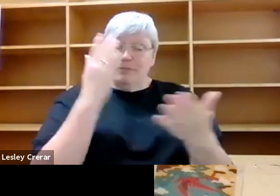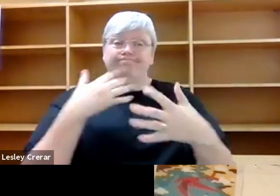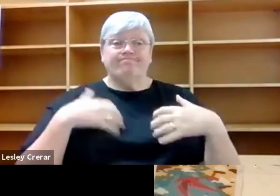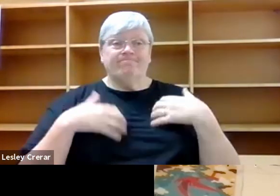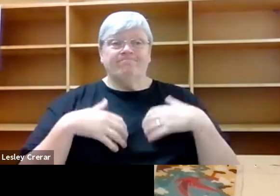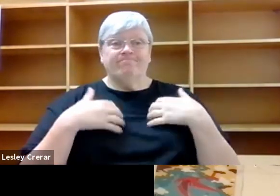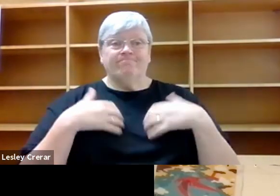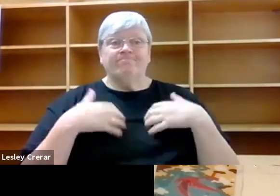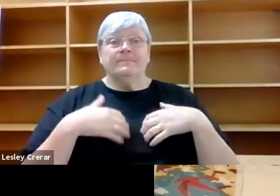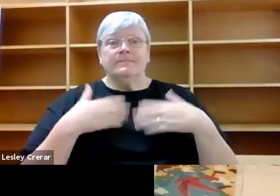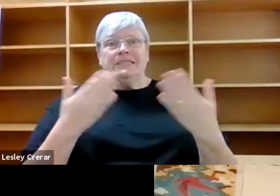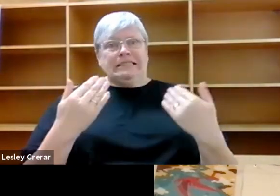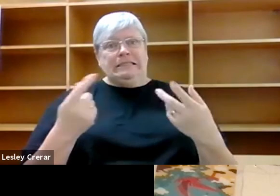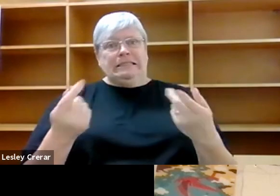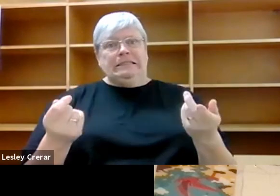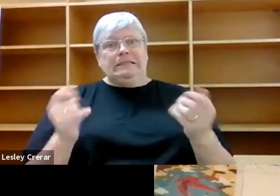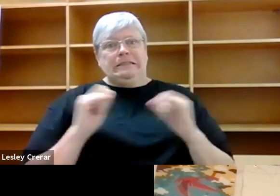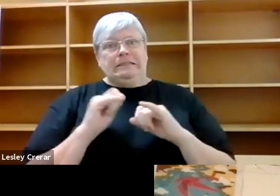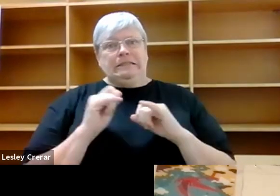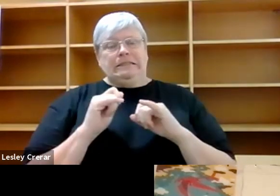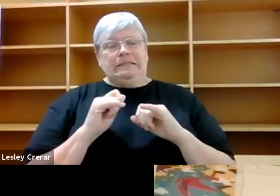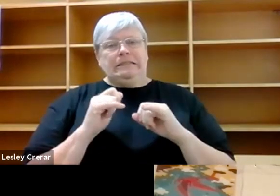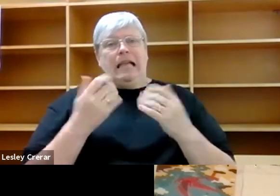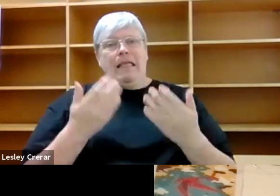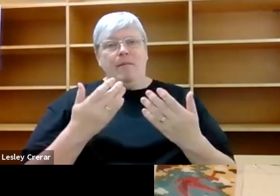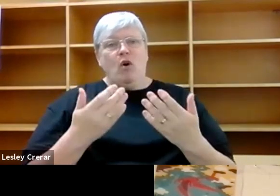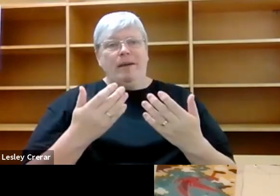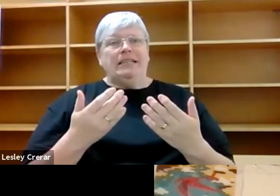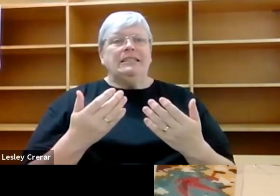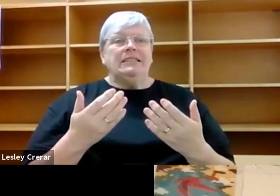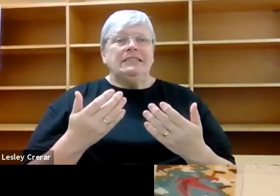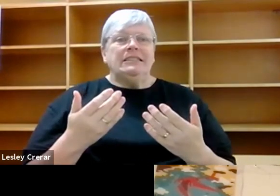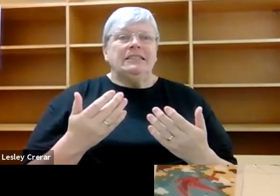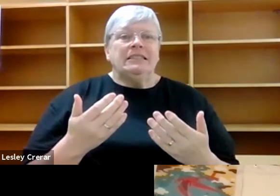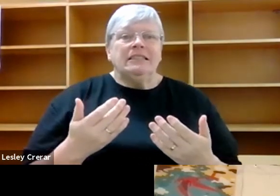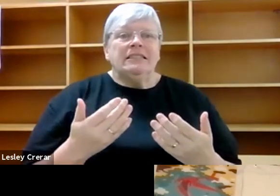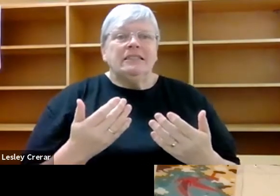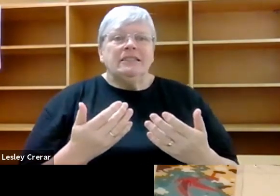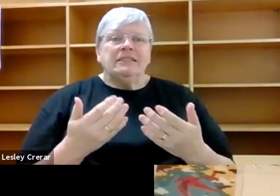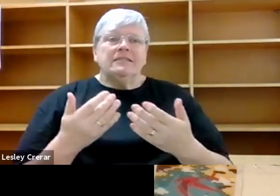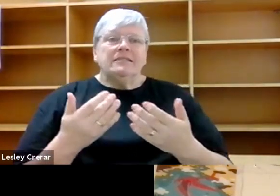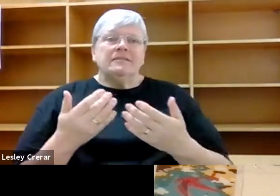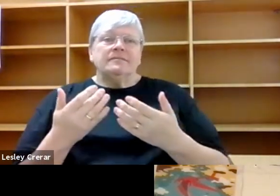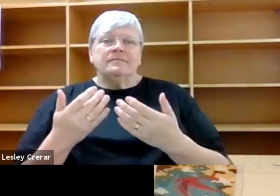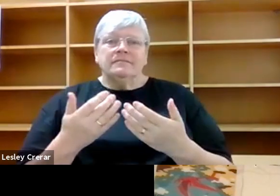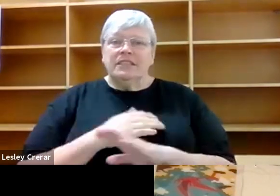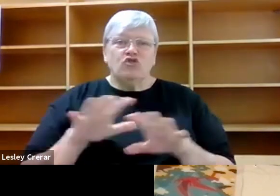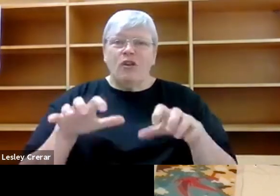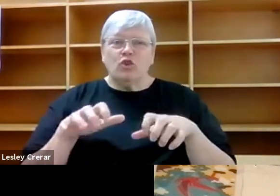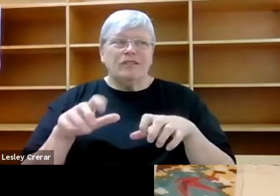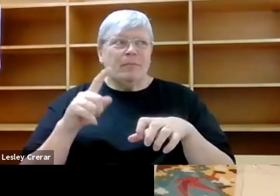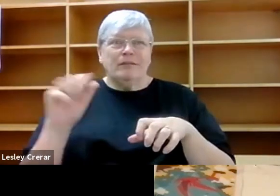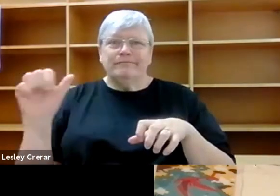climate catastrophe. So there is a you know, it's not it's not frosty when it should be or it's not